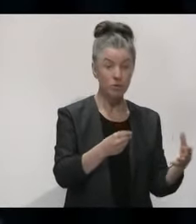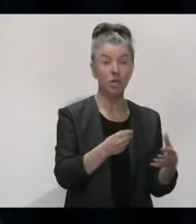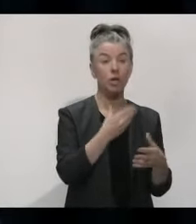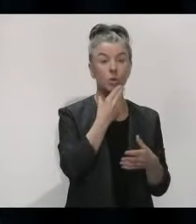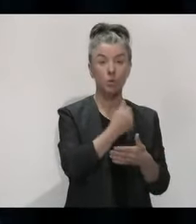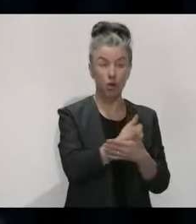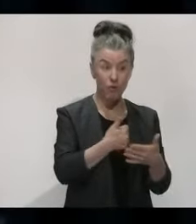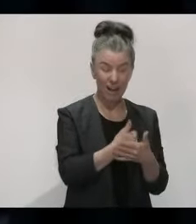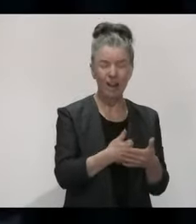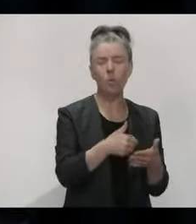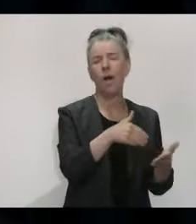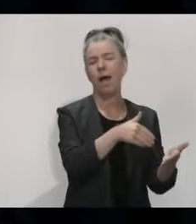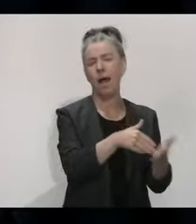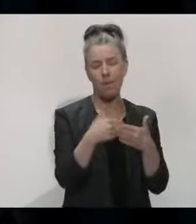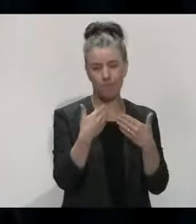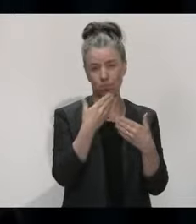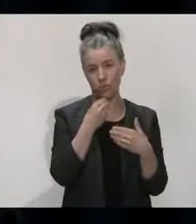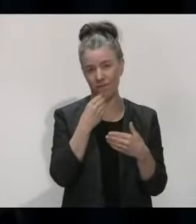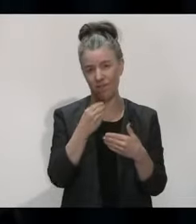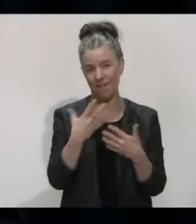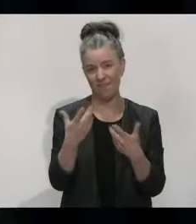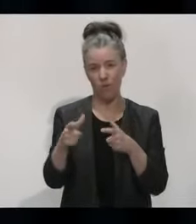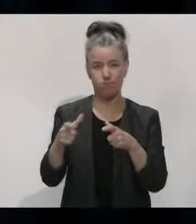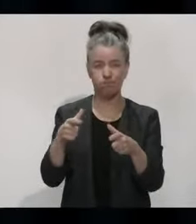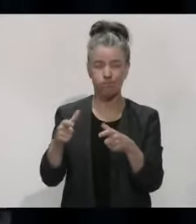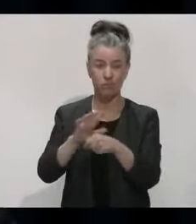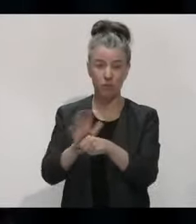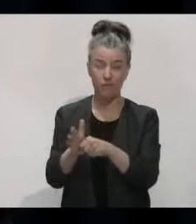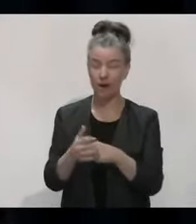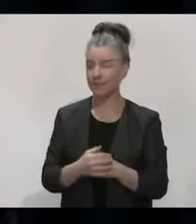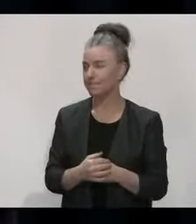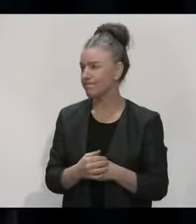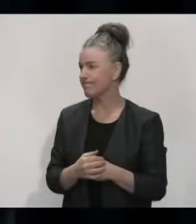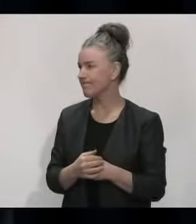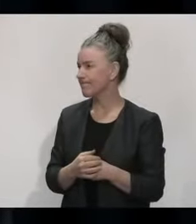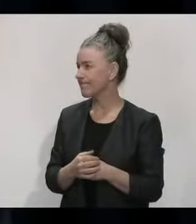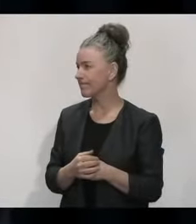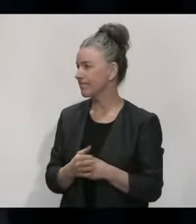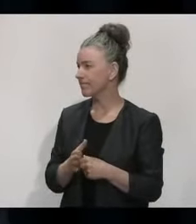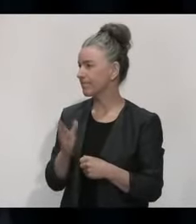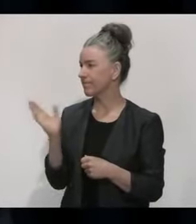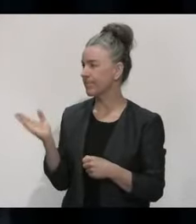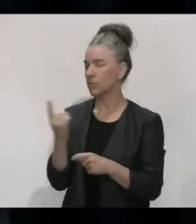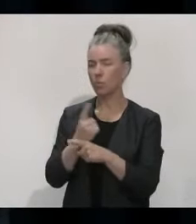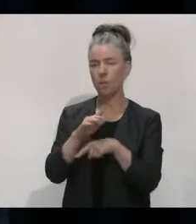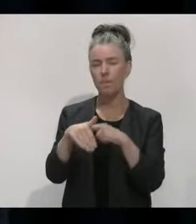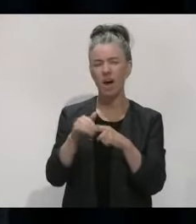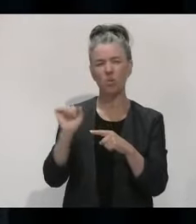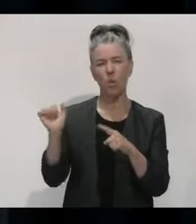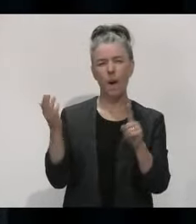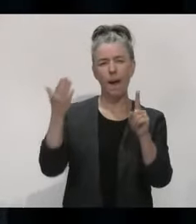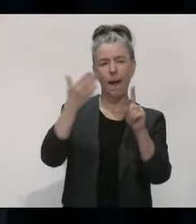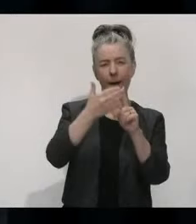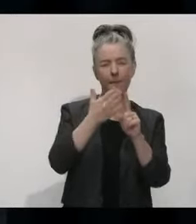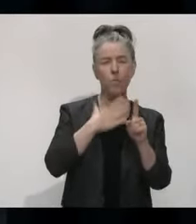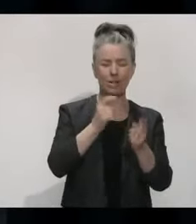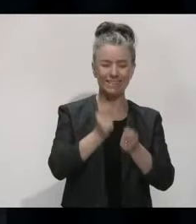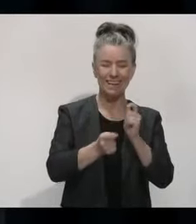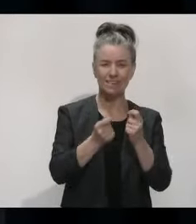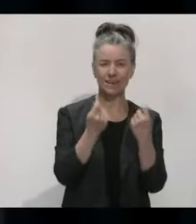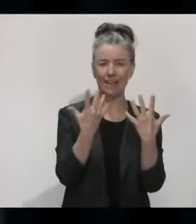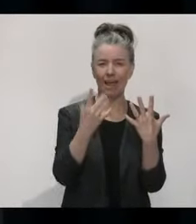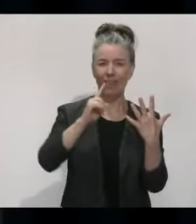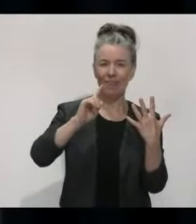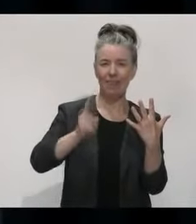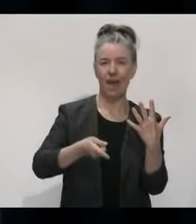the more of a tool that it will be. I'll come back to you in a minute. Just on those testing goals of around 10,000 a day